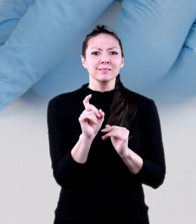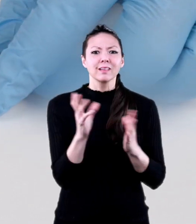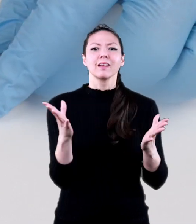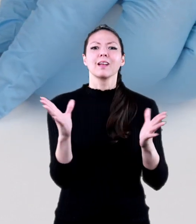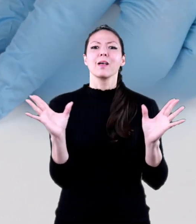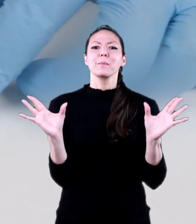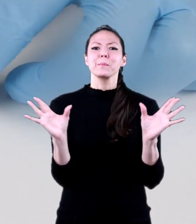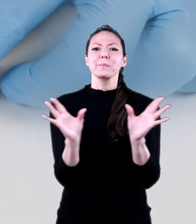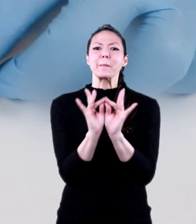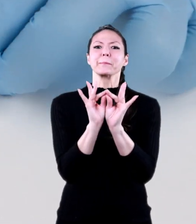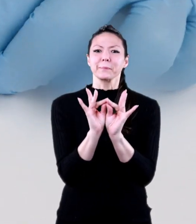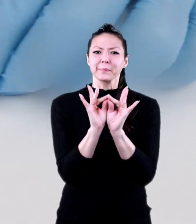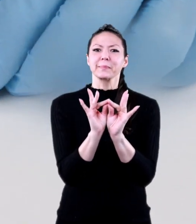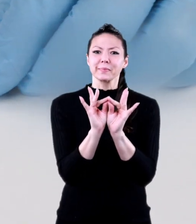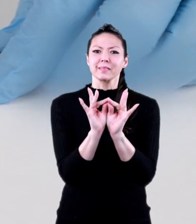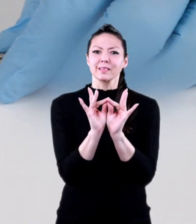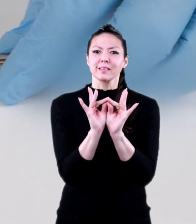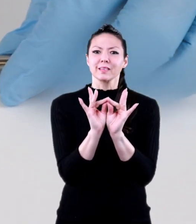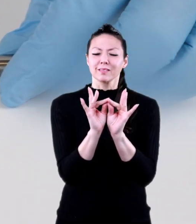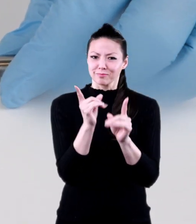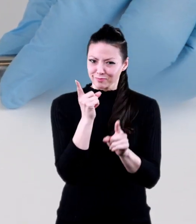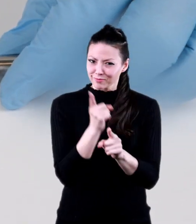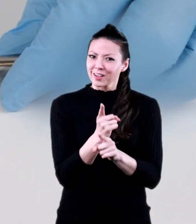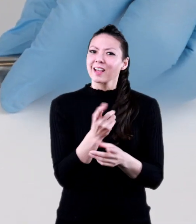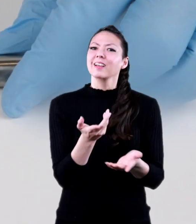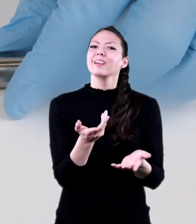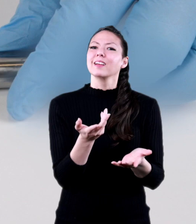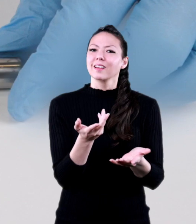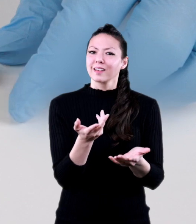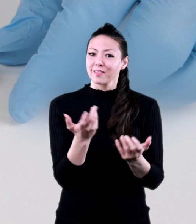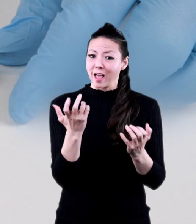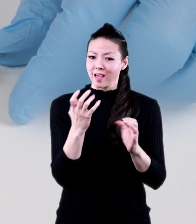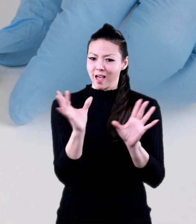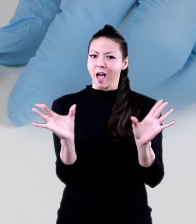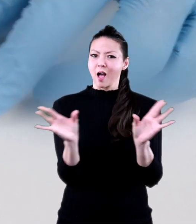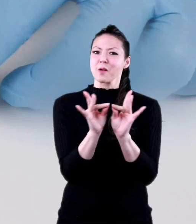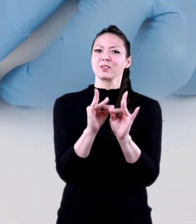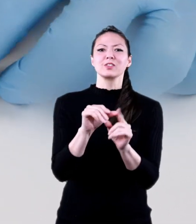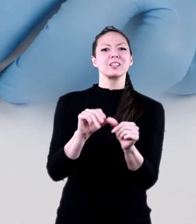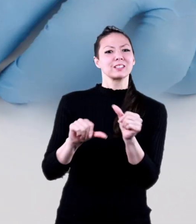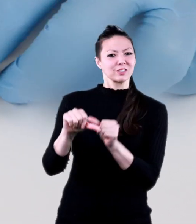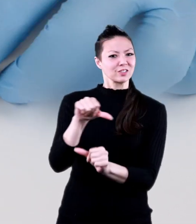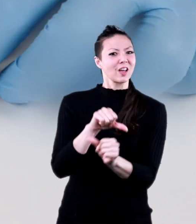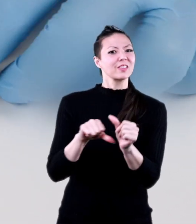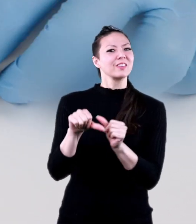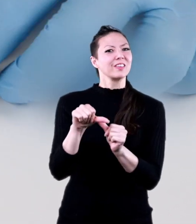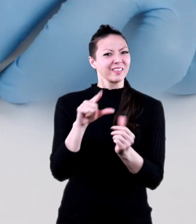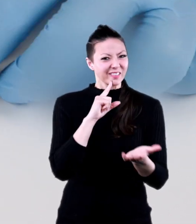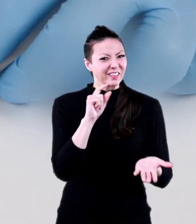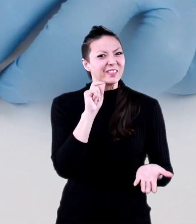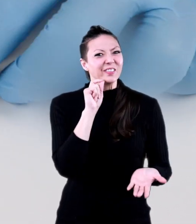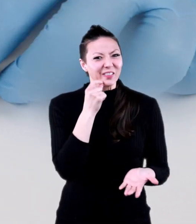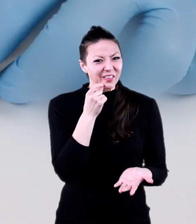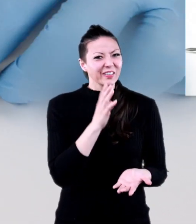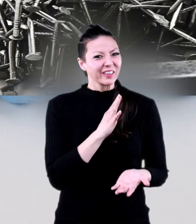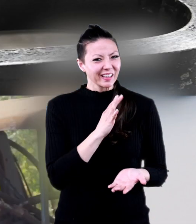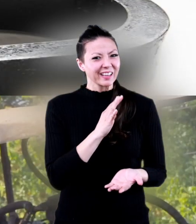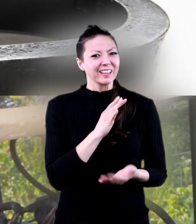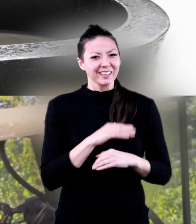You are right. They are sticking together, because they are attracted to each other. Cool, right?